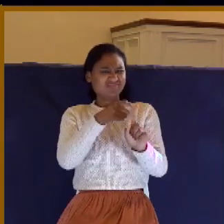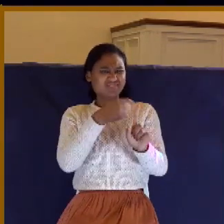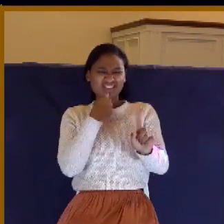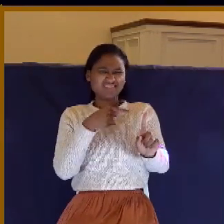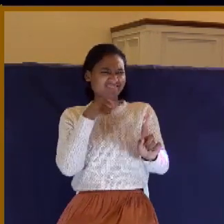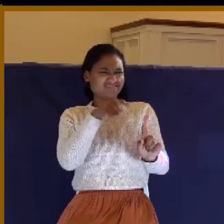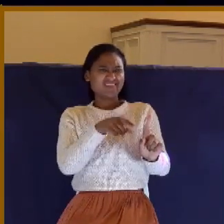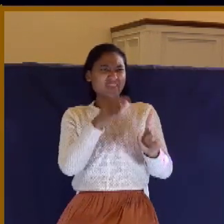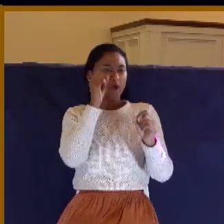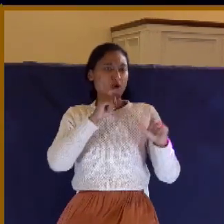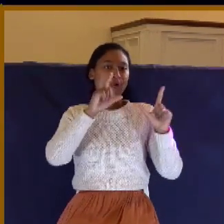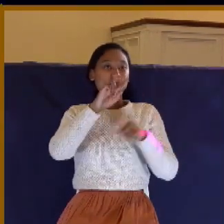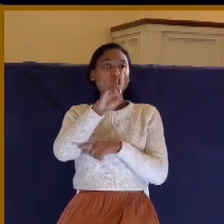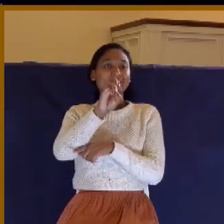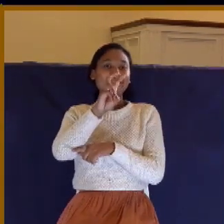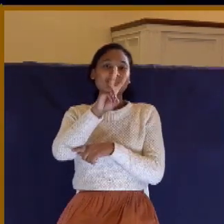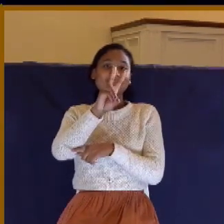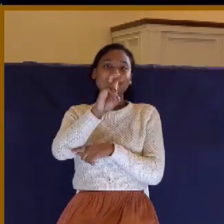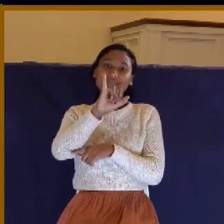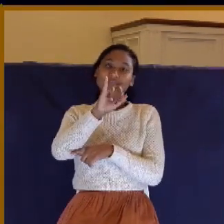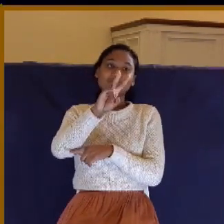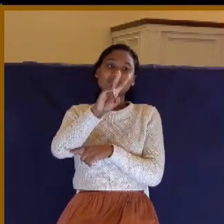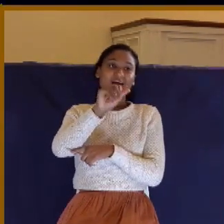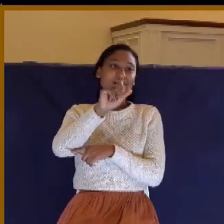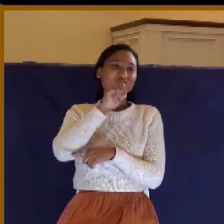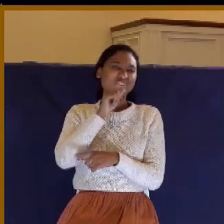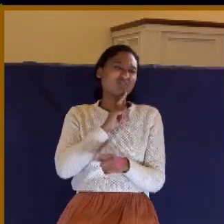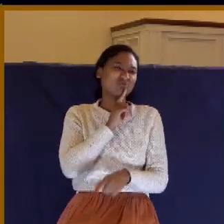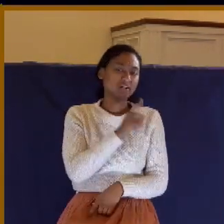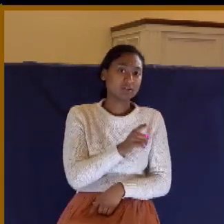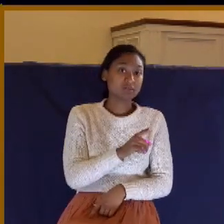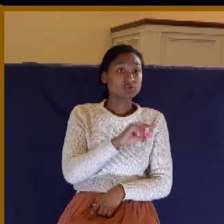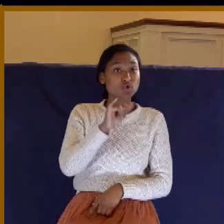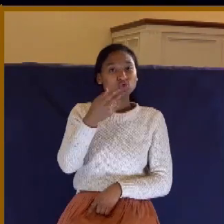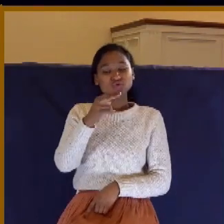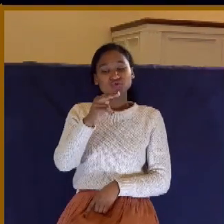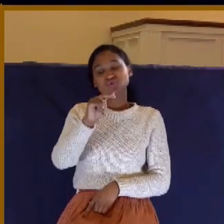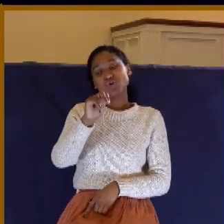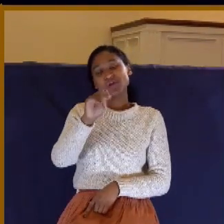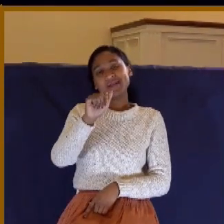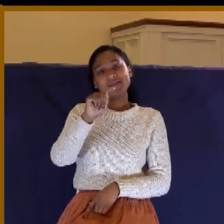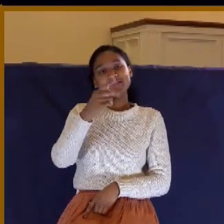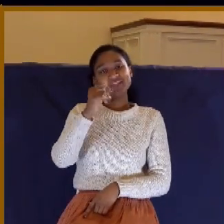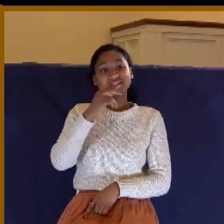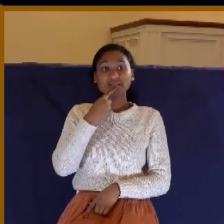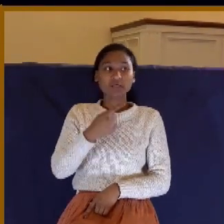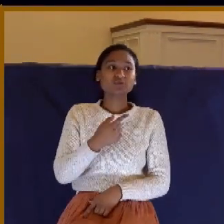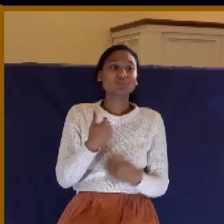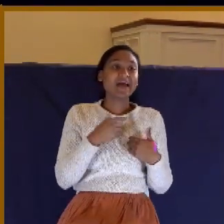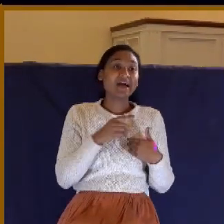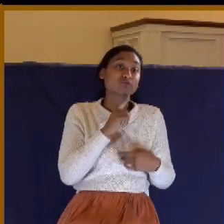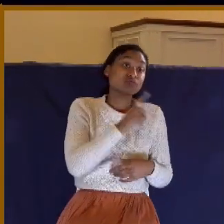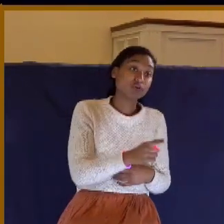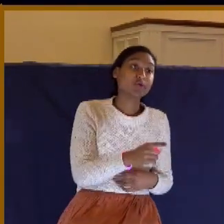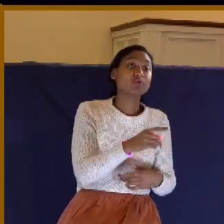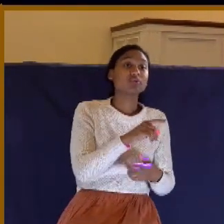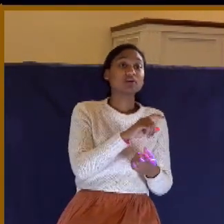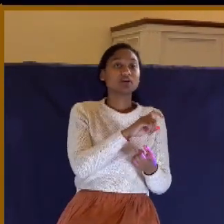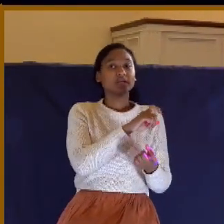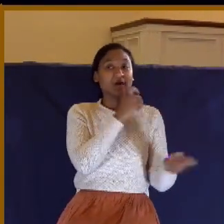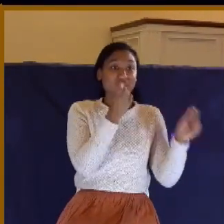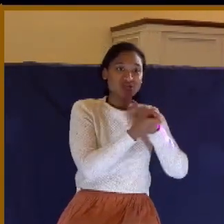real. And Jonathan Edwards was looking at it and he said, No, there are real conversions and there are those who are not real. And so he wrote a book